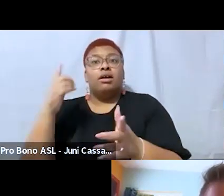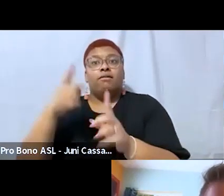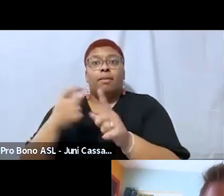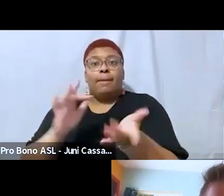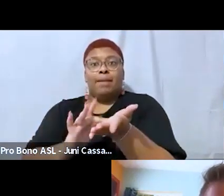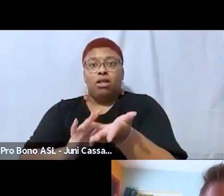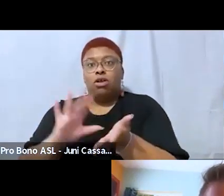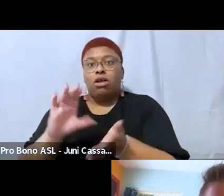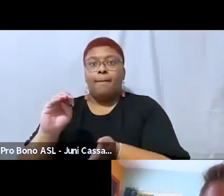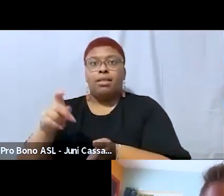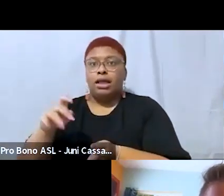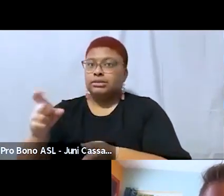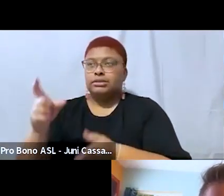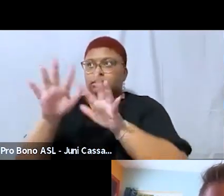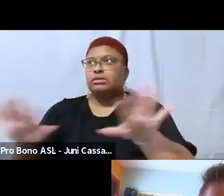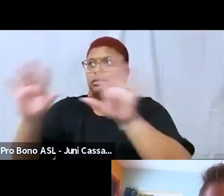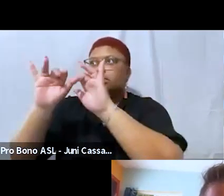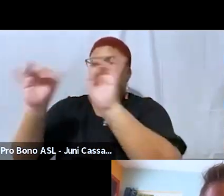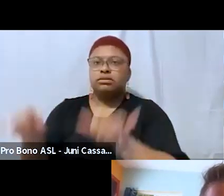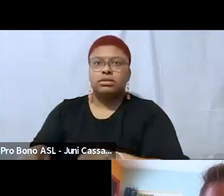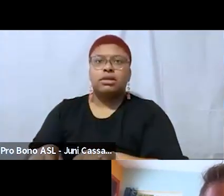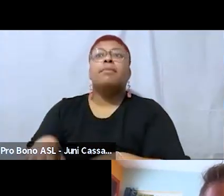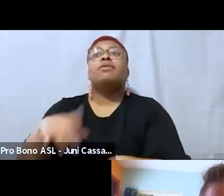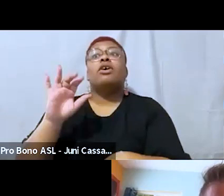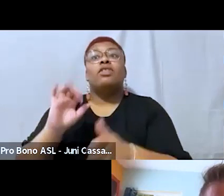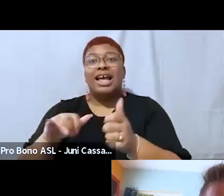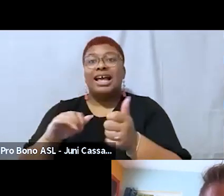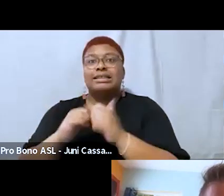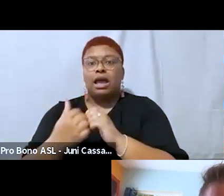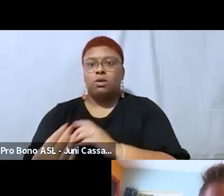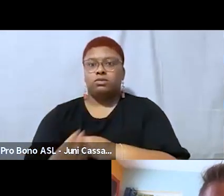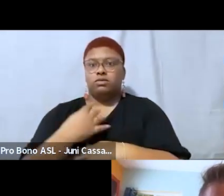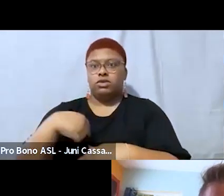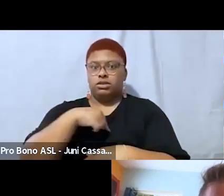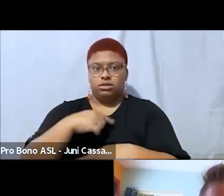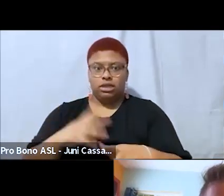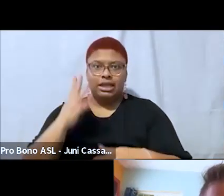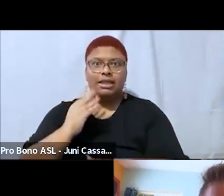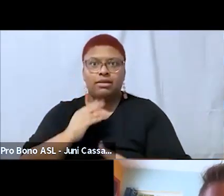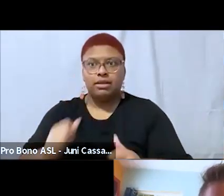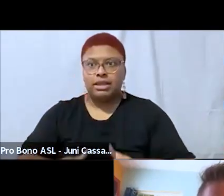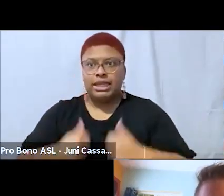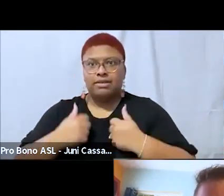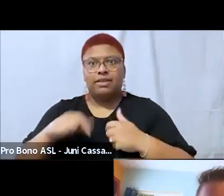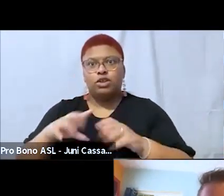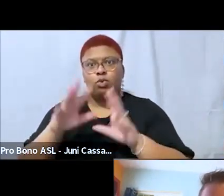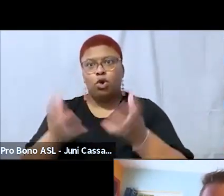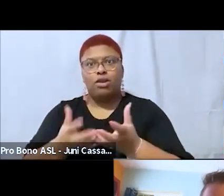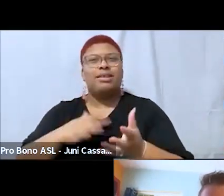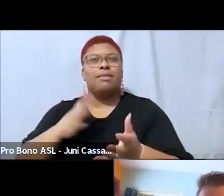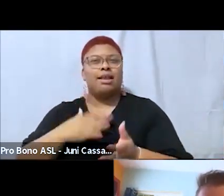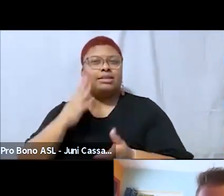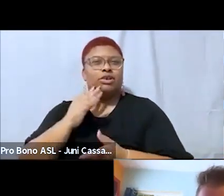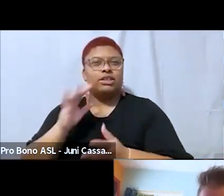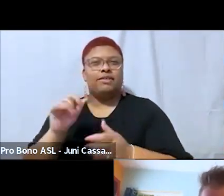how we show up in the world and so that's why it's my specific focus uh with sacred space yeah and thank you for